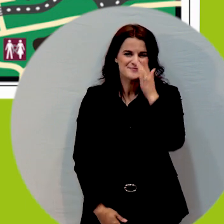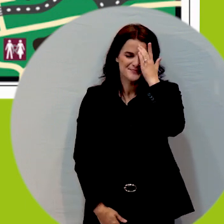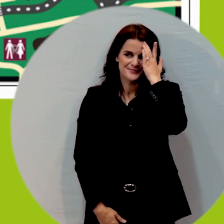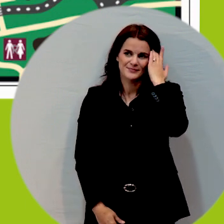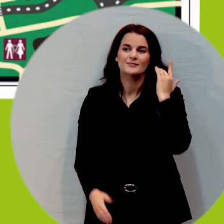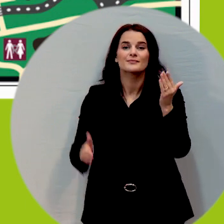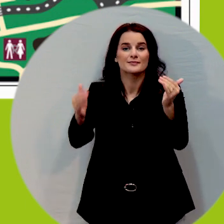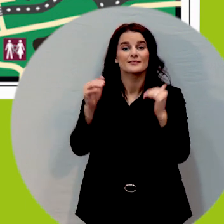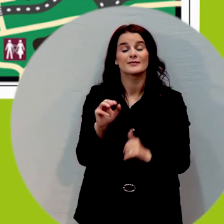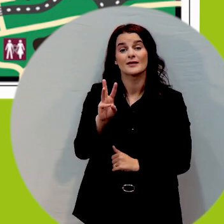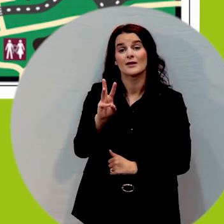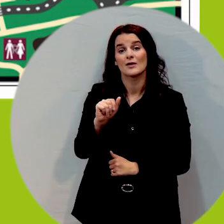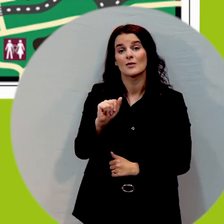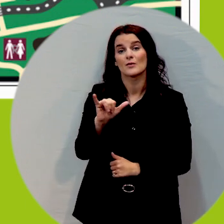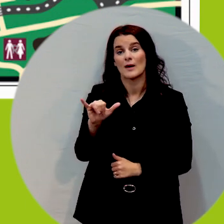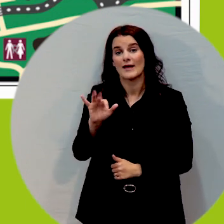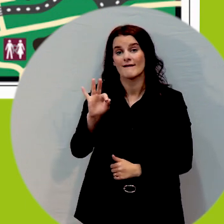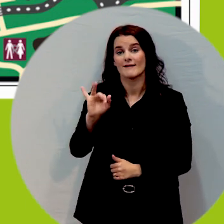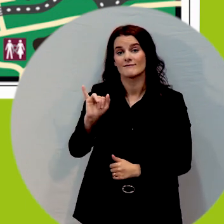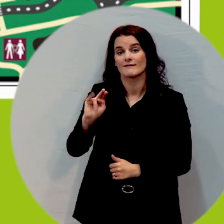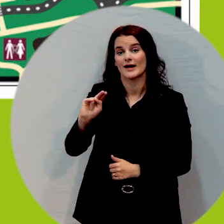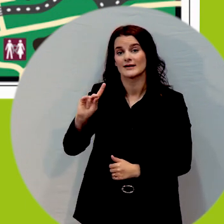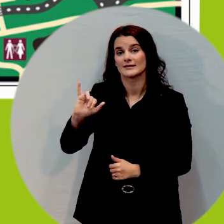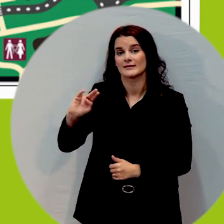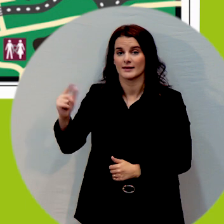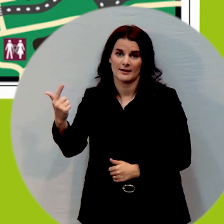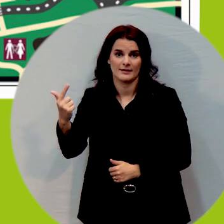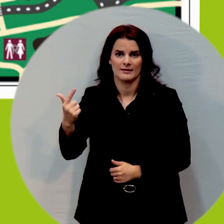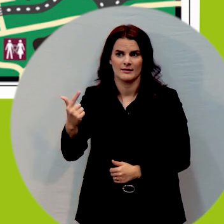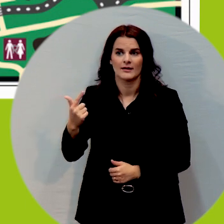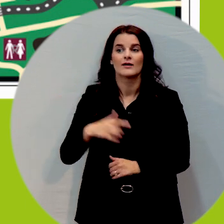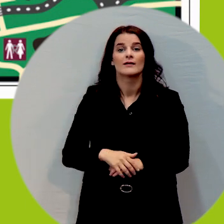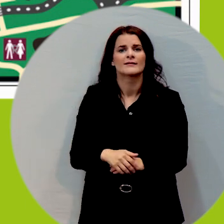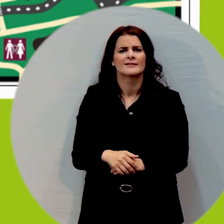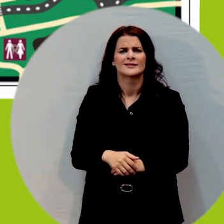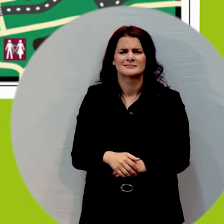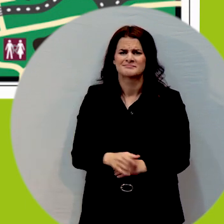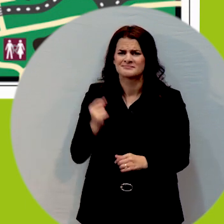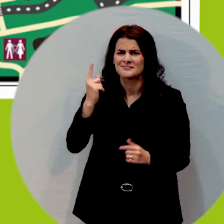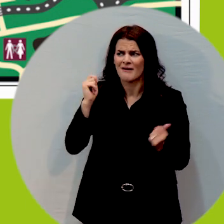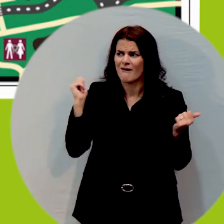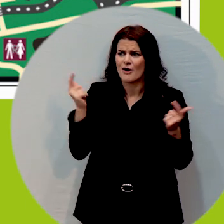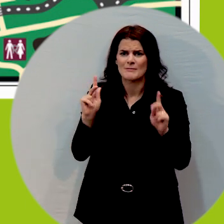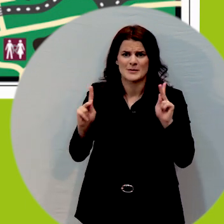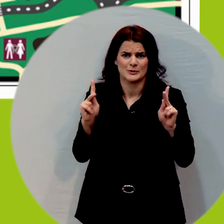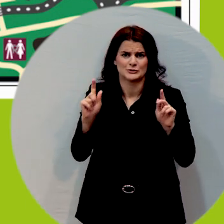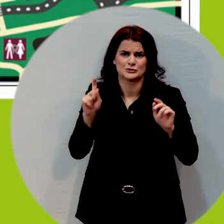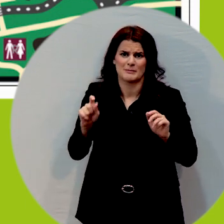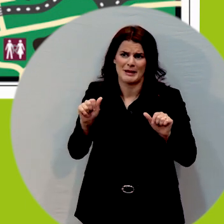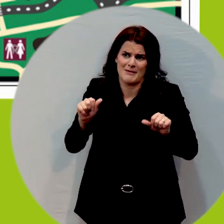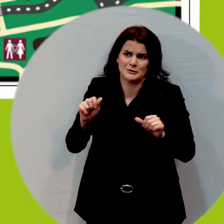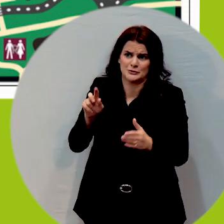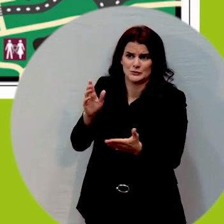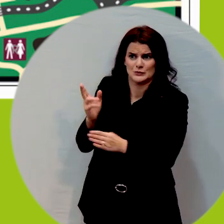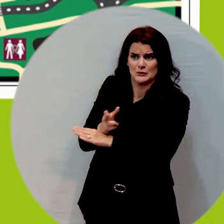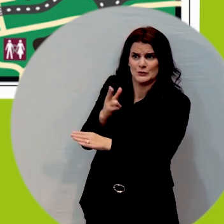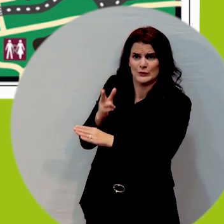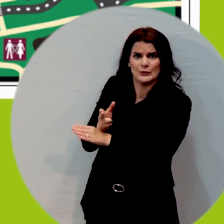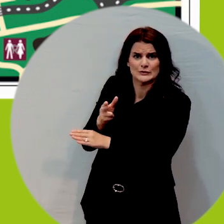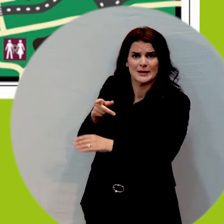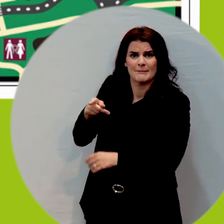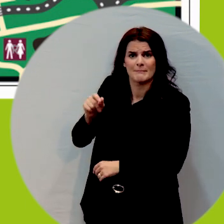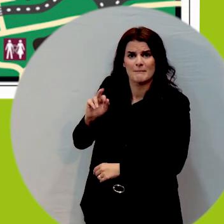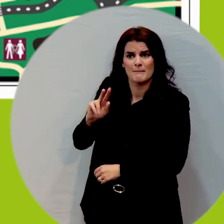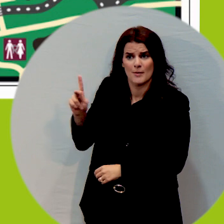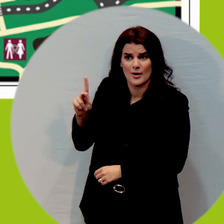wayfinding everybody should be able to use these parks and that's people with